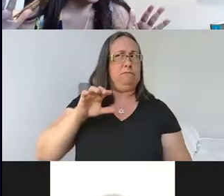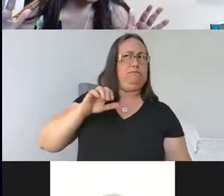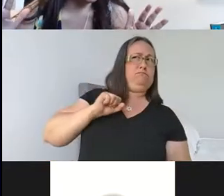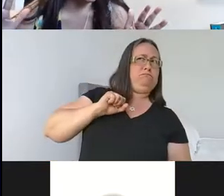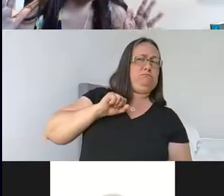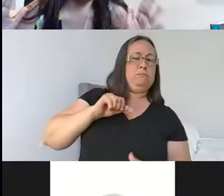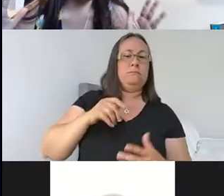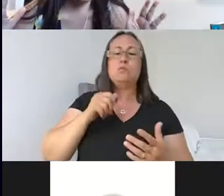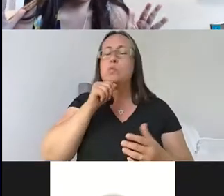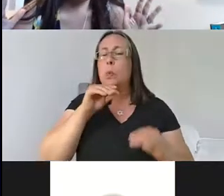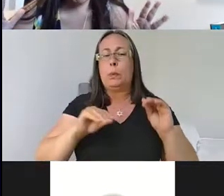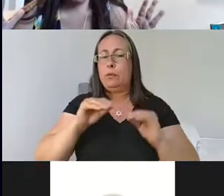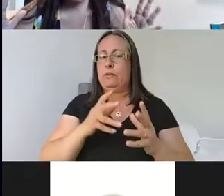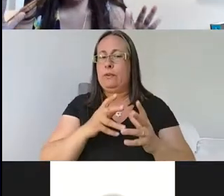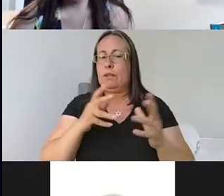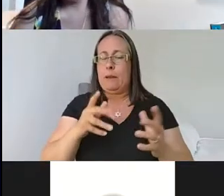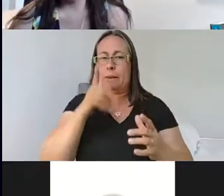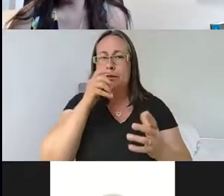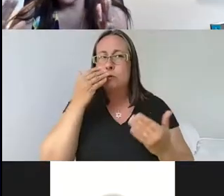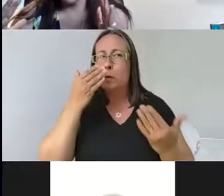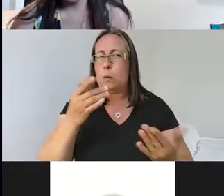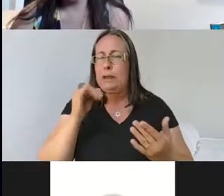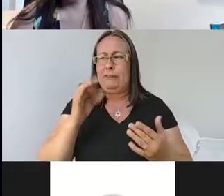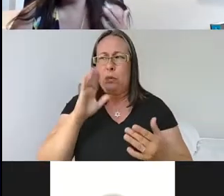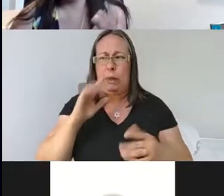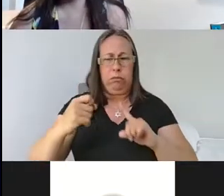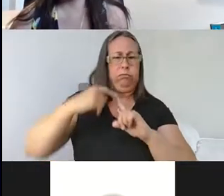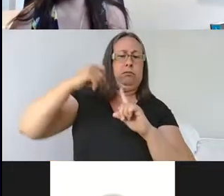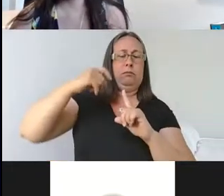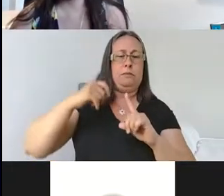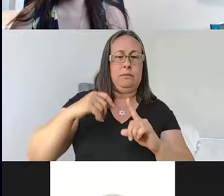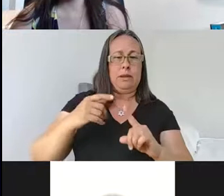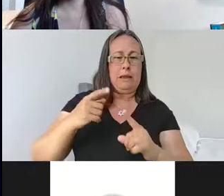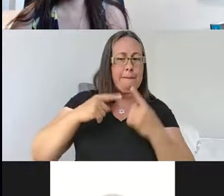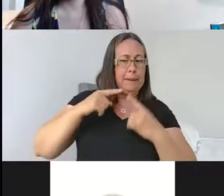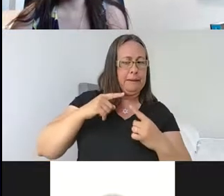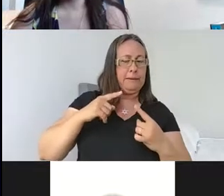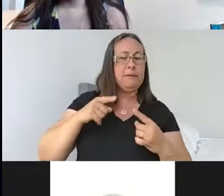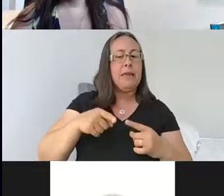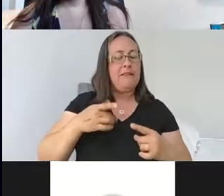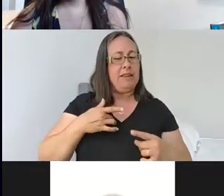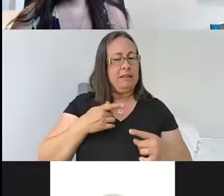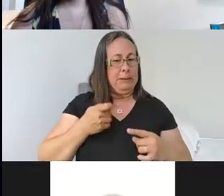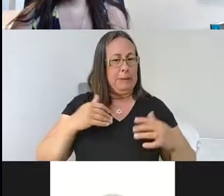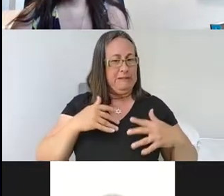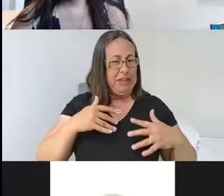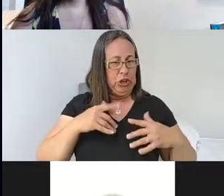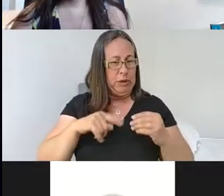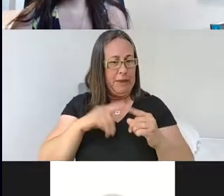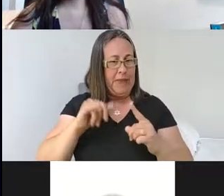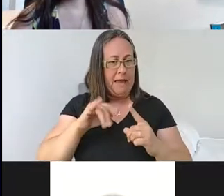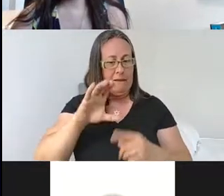kind of don't move around a lot because they don't know what's coming and they have a little bit of fear about, about that context. Um,